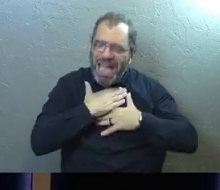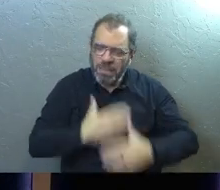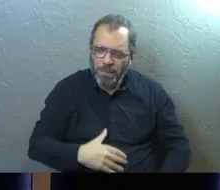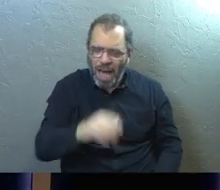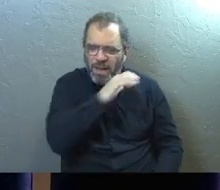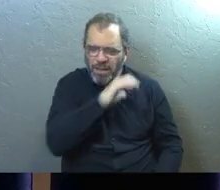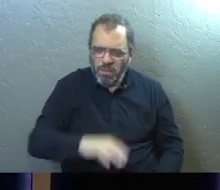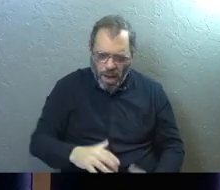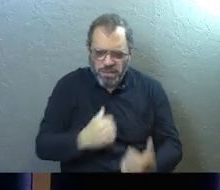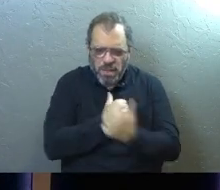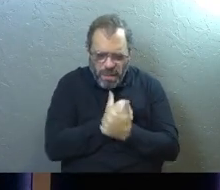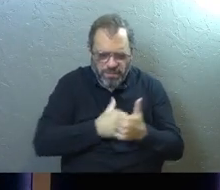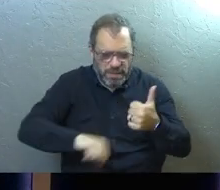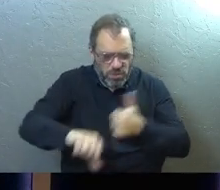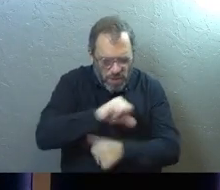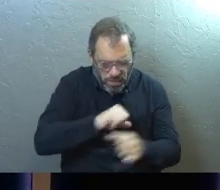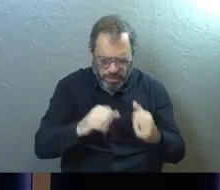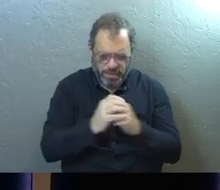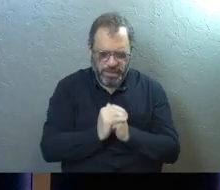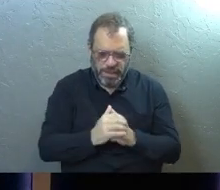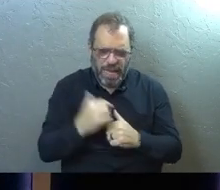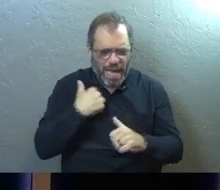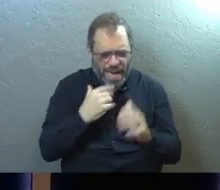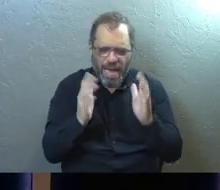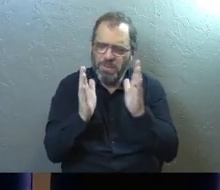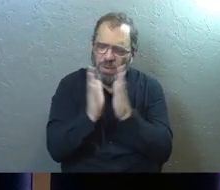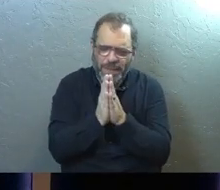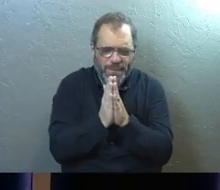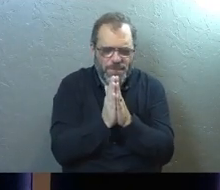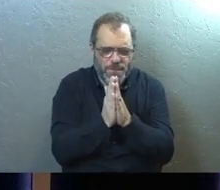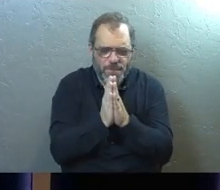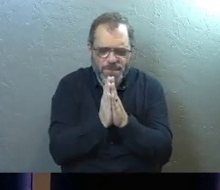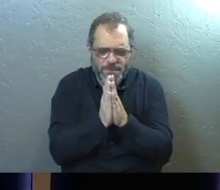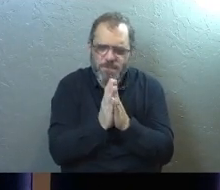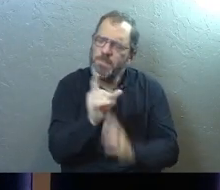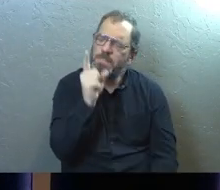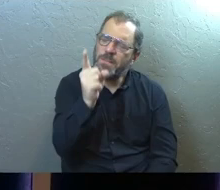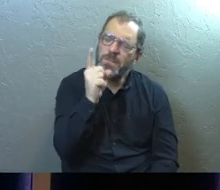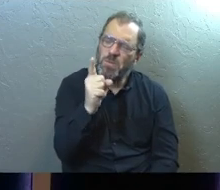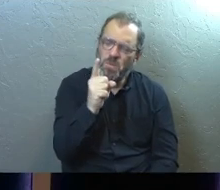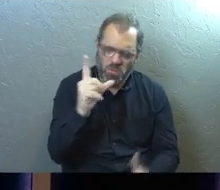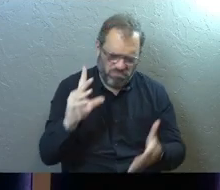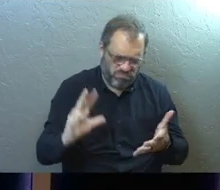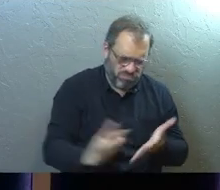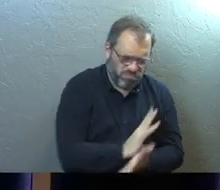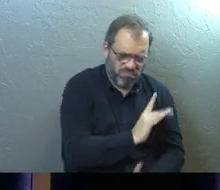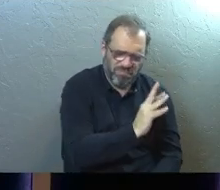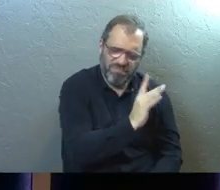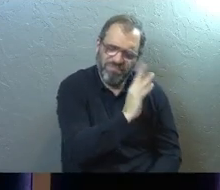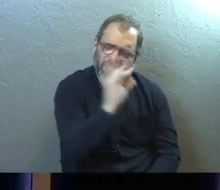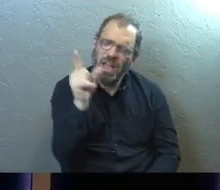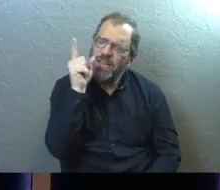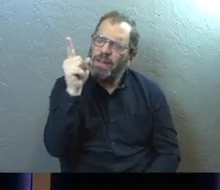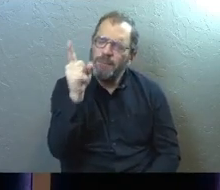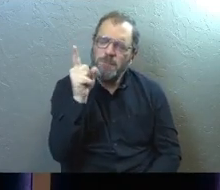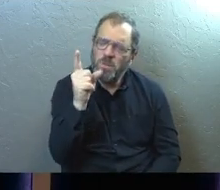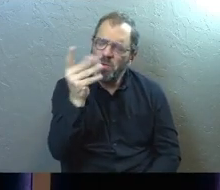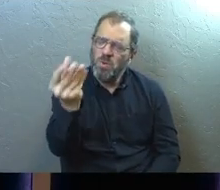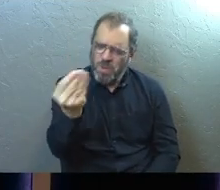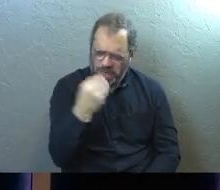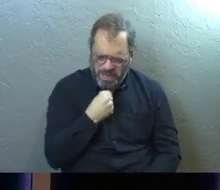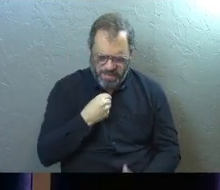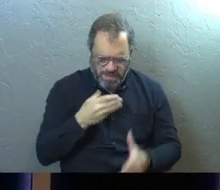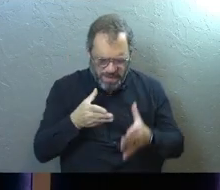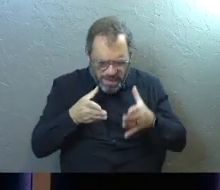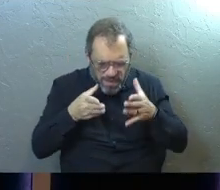to love each other through this. God, I just pray that you are glorified in it. God, you have provided